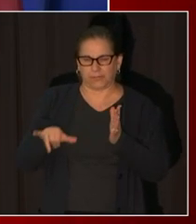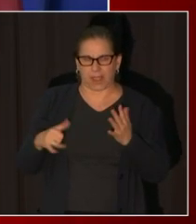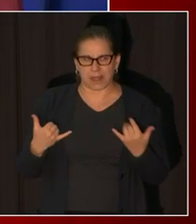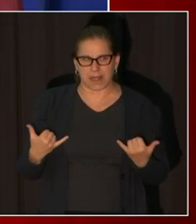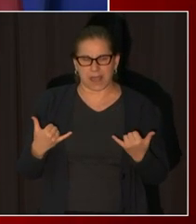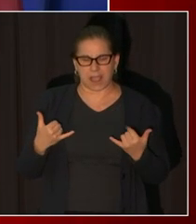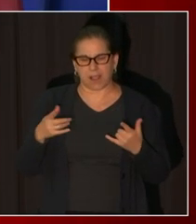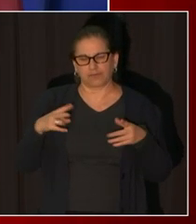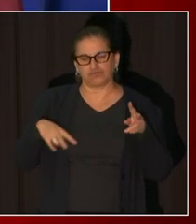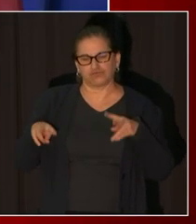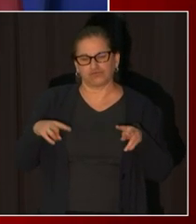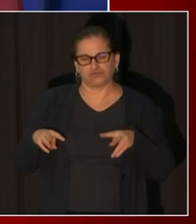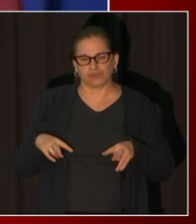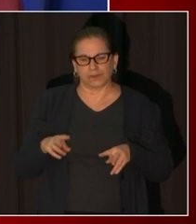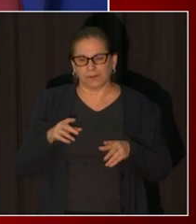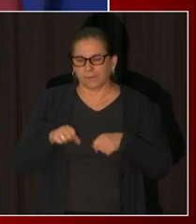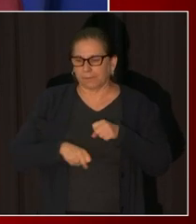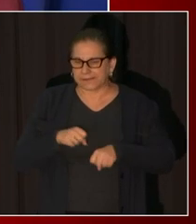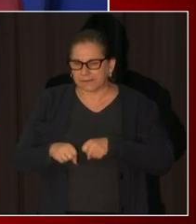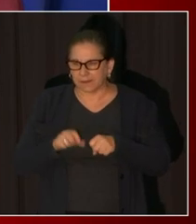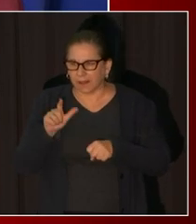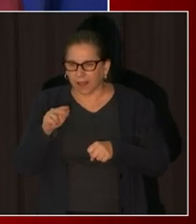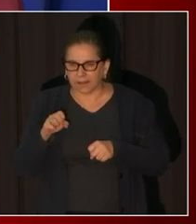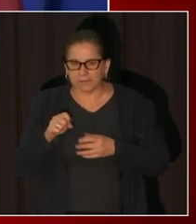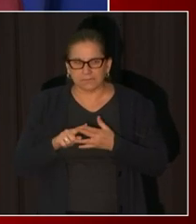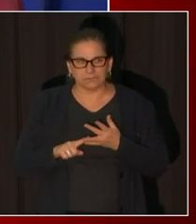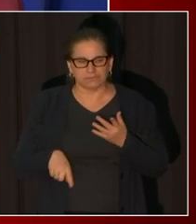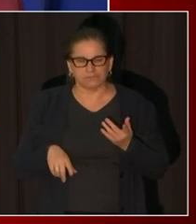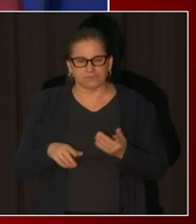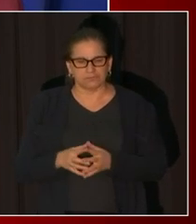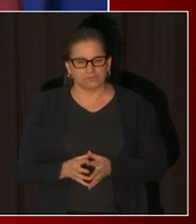is this a priority for you your honor yes